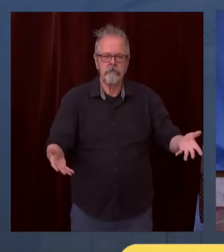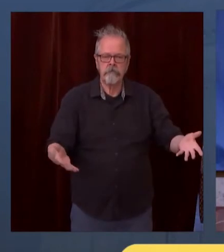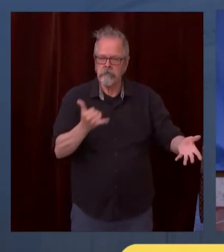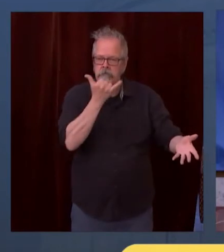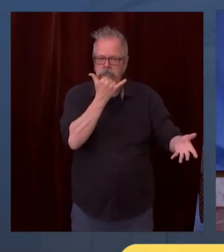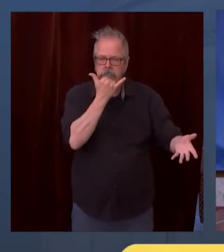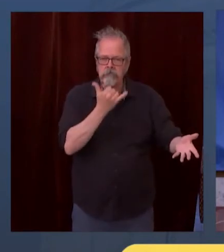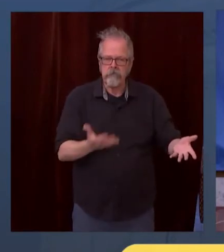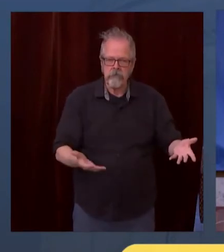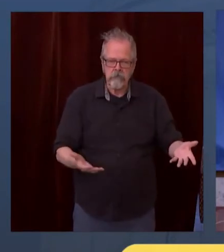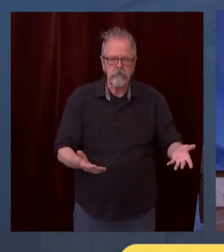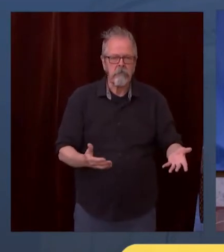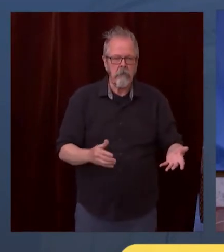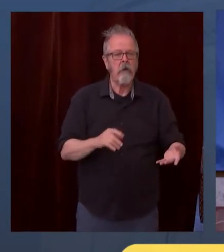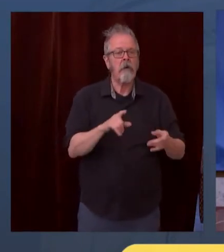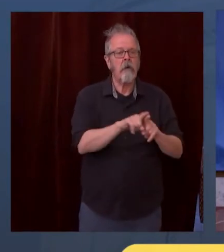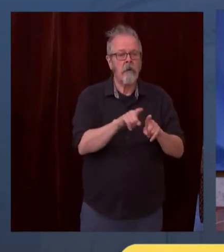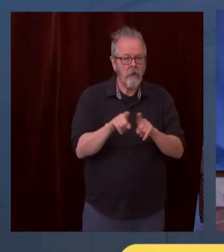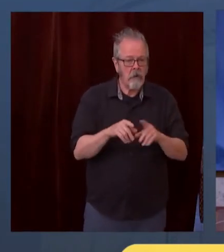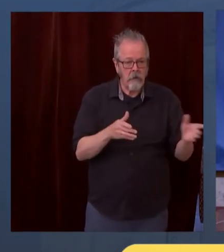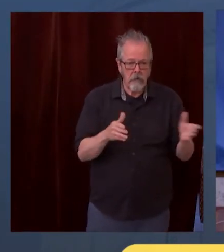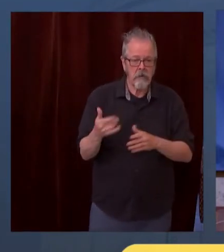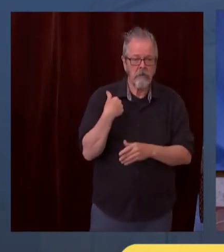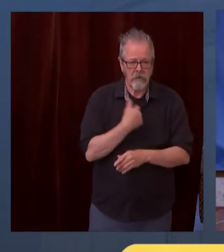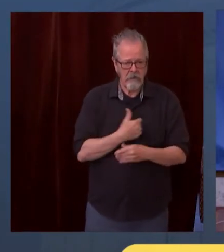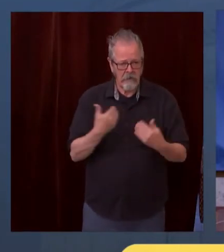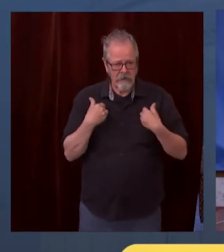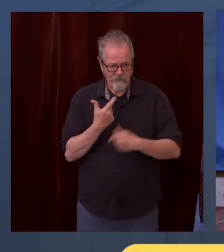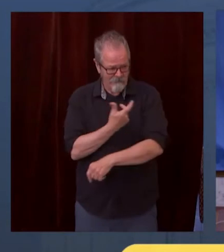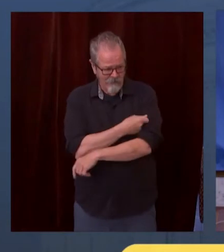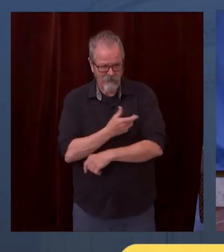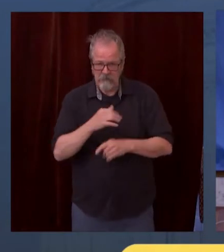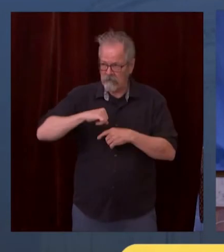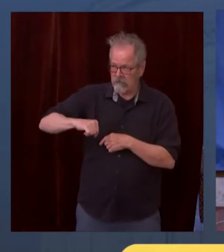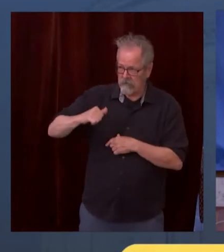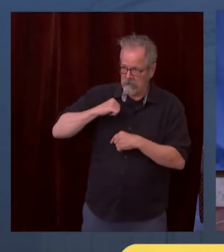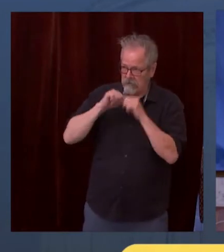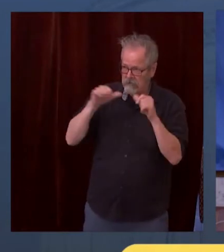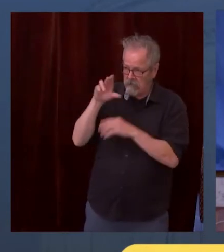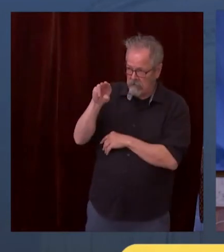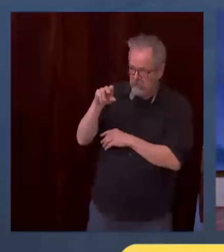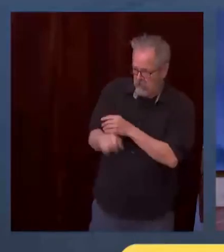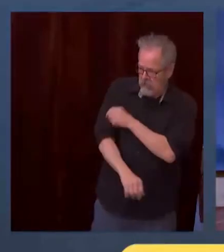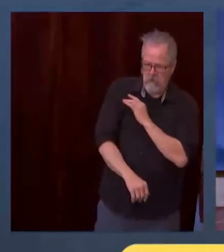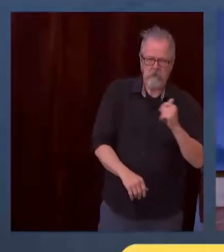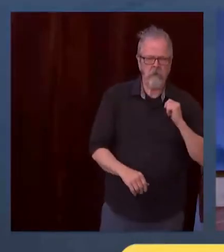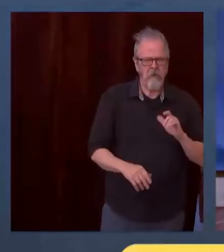for those who don't like masks, there is a really powerful weapon to, over time,